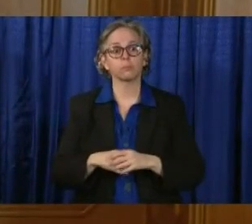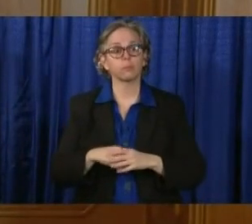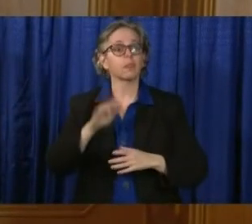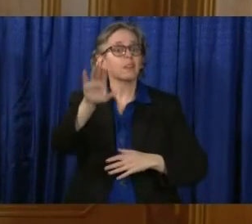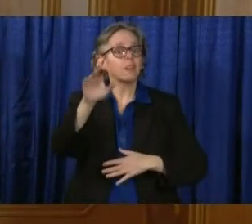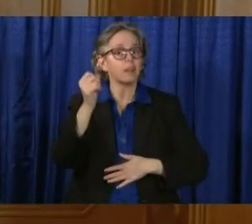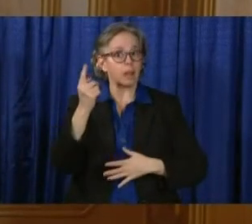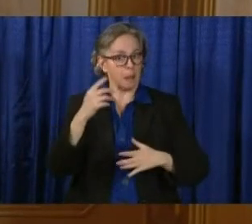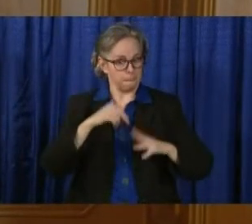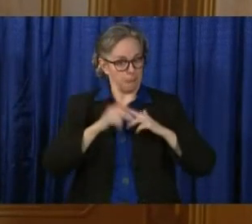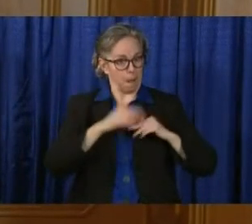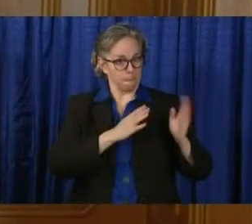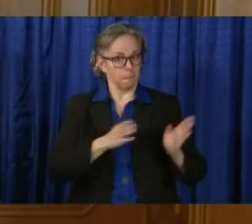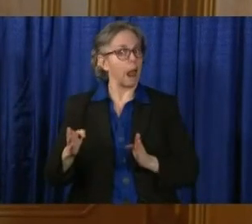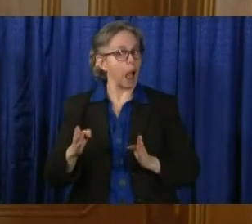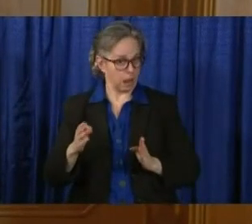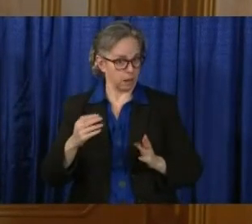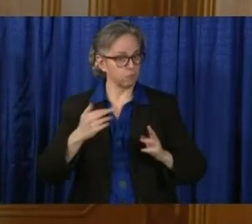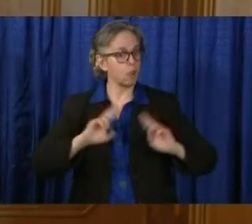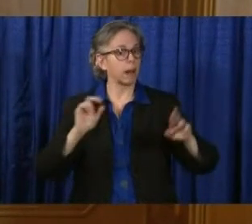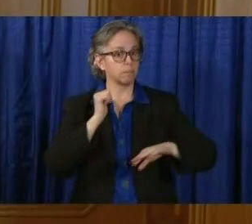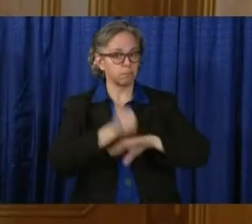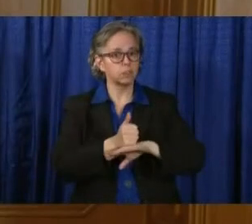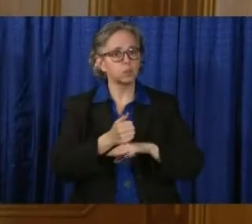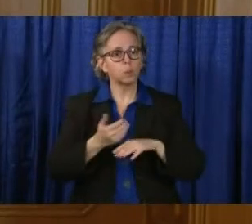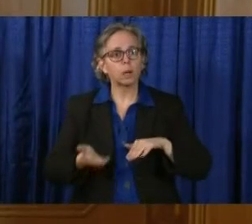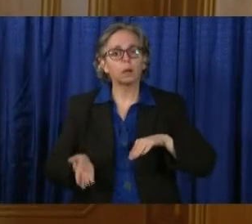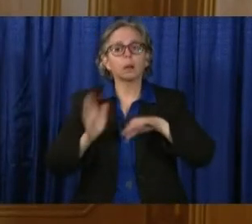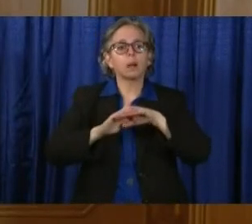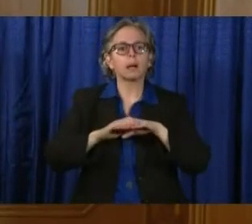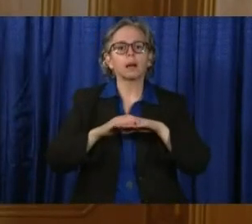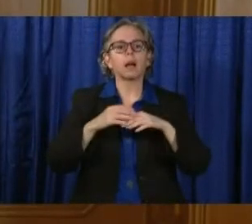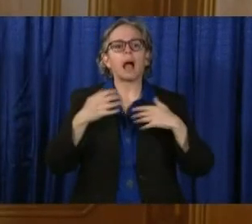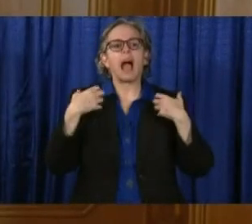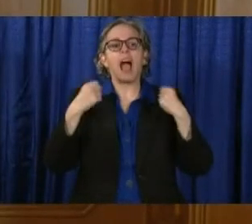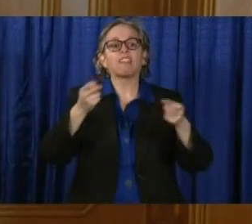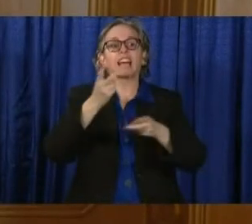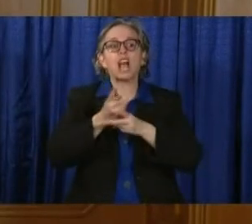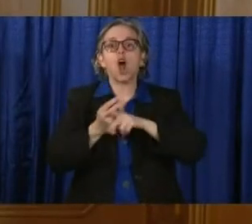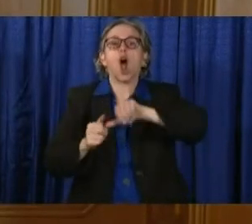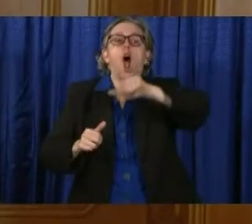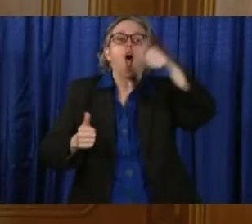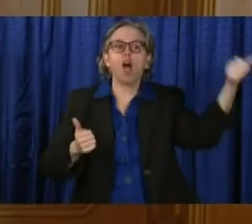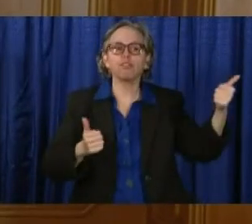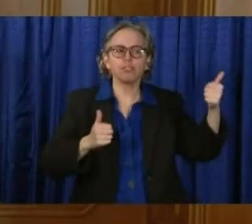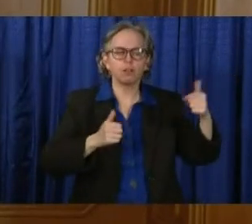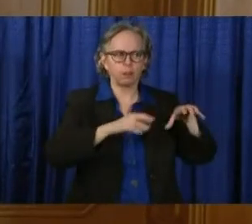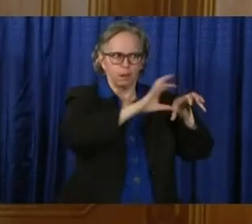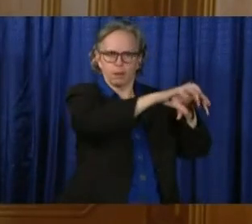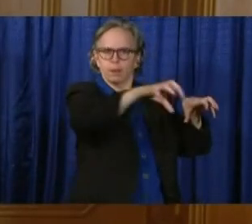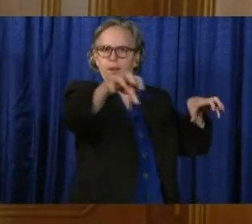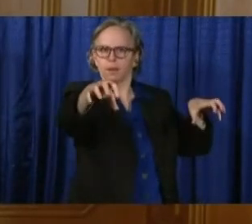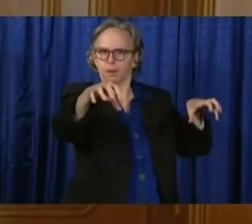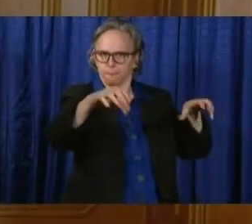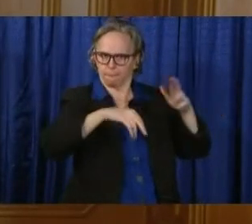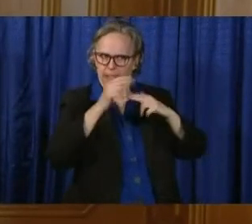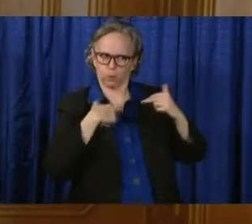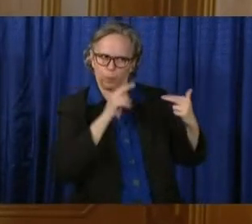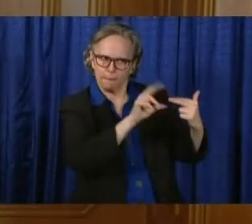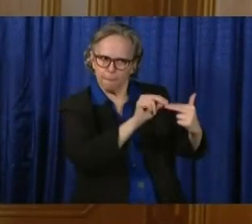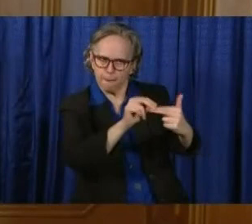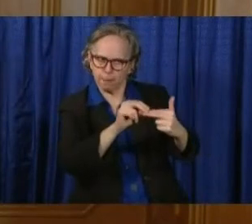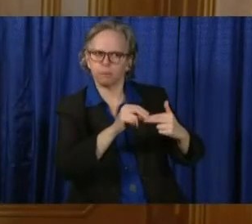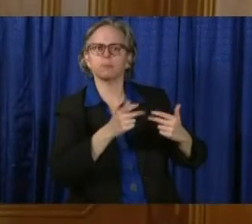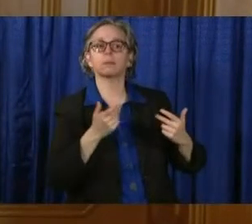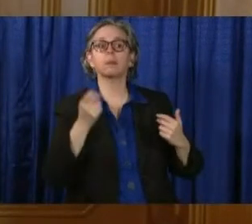care at alternative sites beyond what we traditionally think of as a medical care facility. Representatives